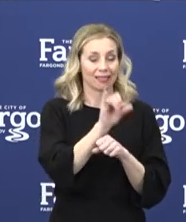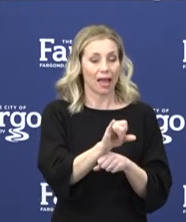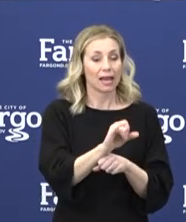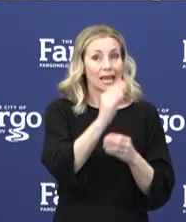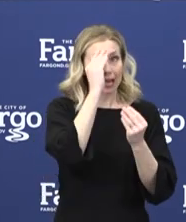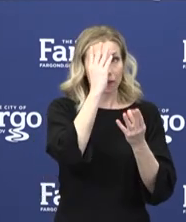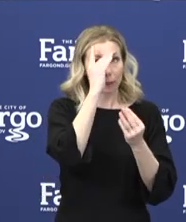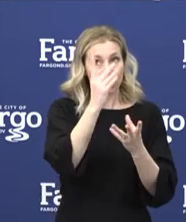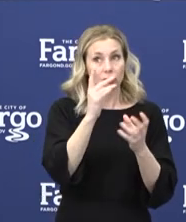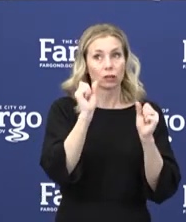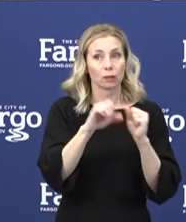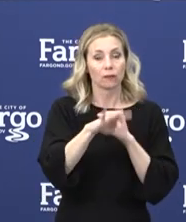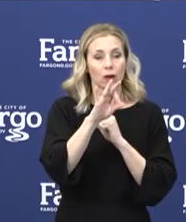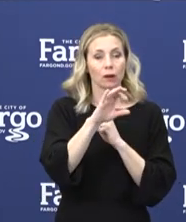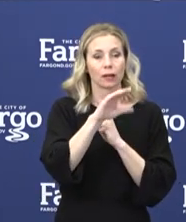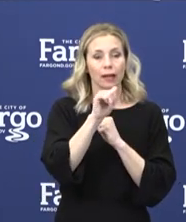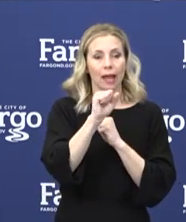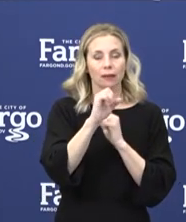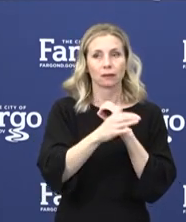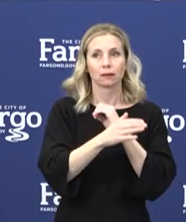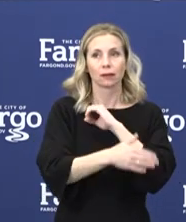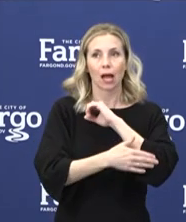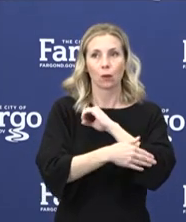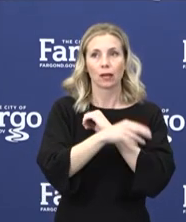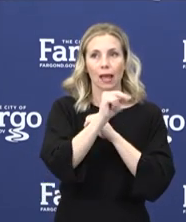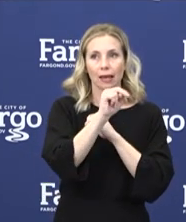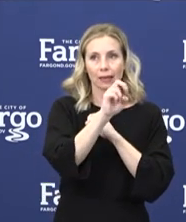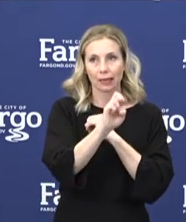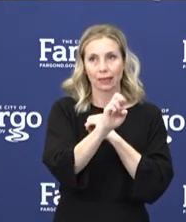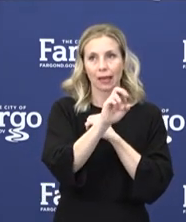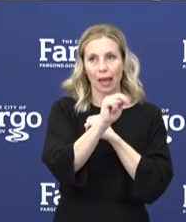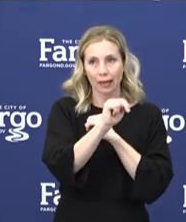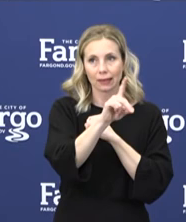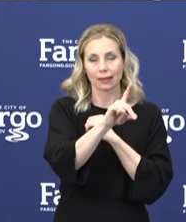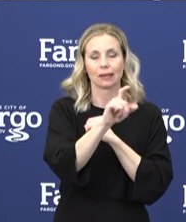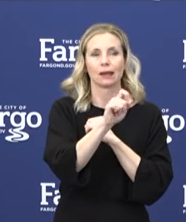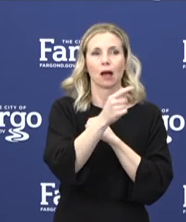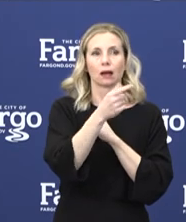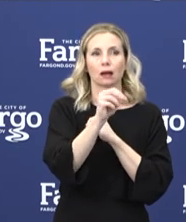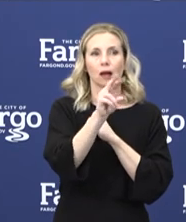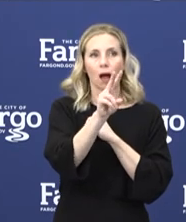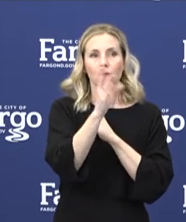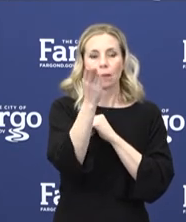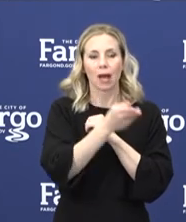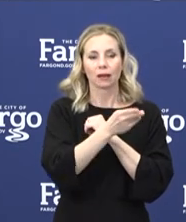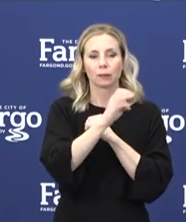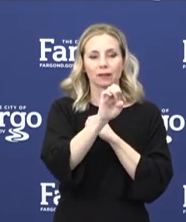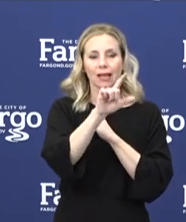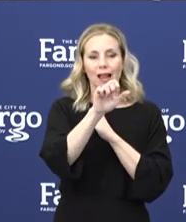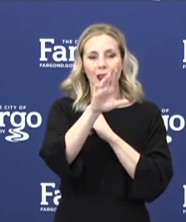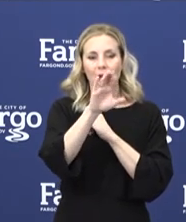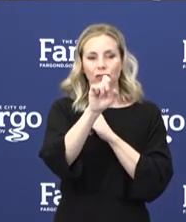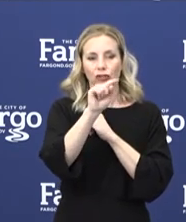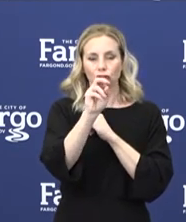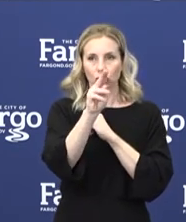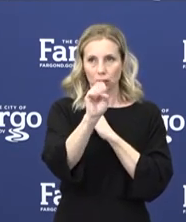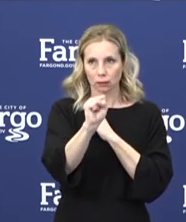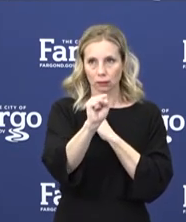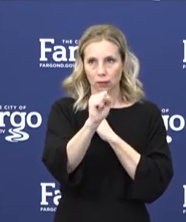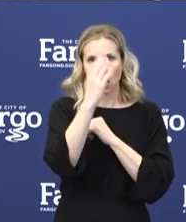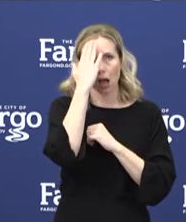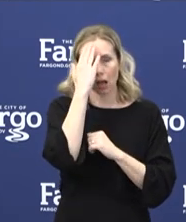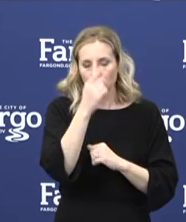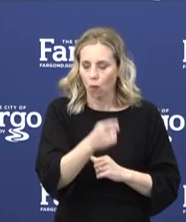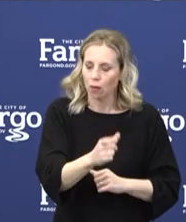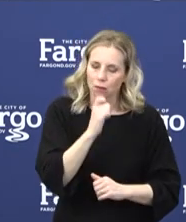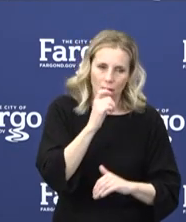be found at CassCountyND.gov backslash elections. Please, I know this is an uncomfortable situation too. We want our